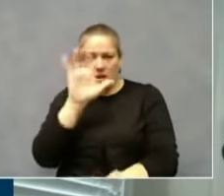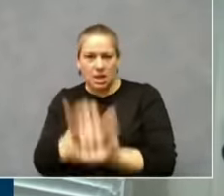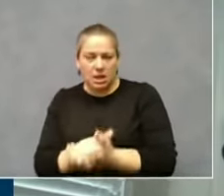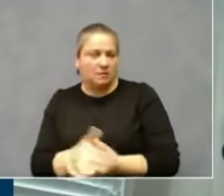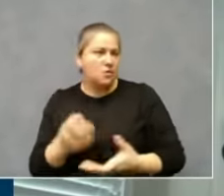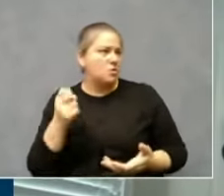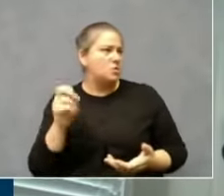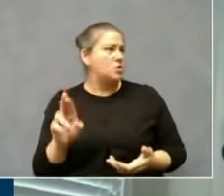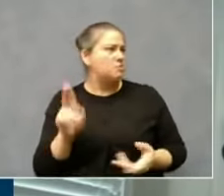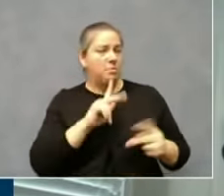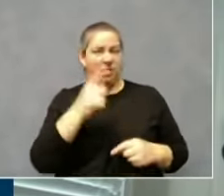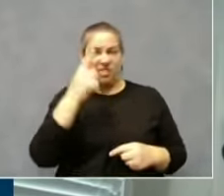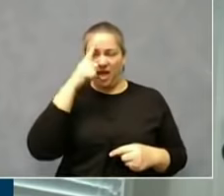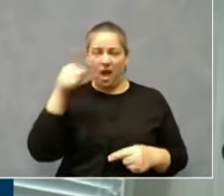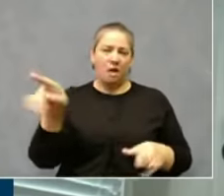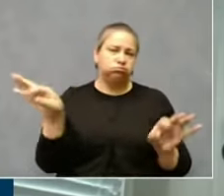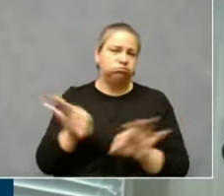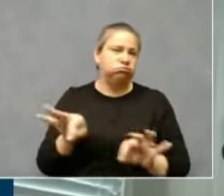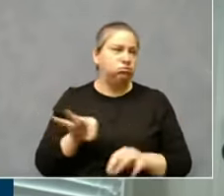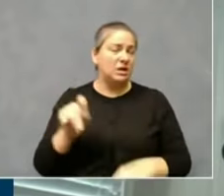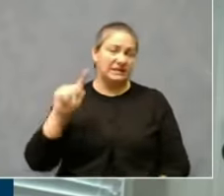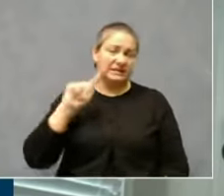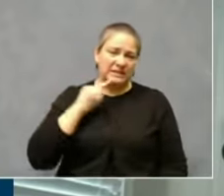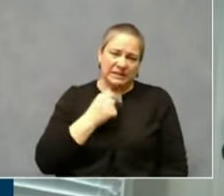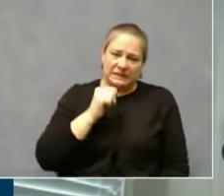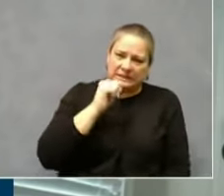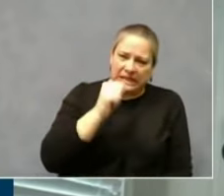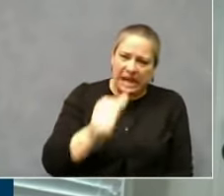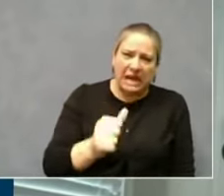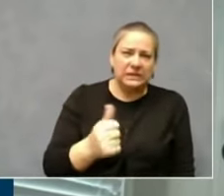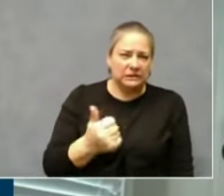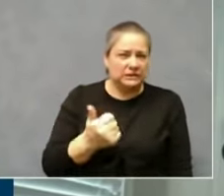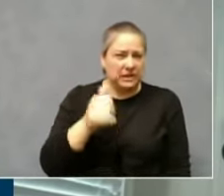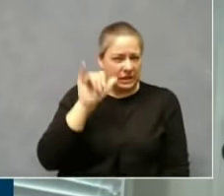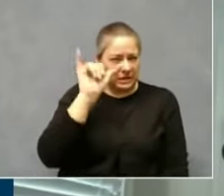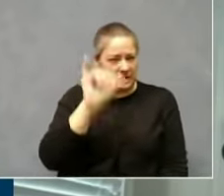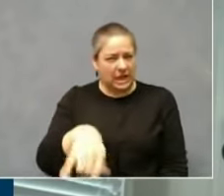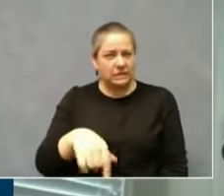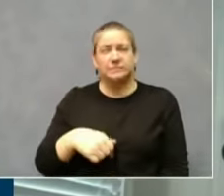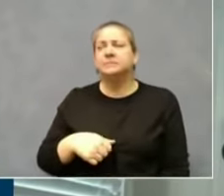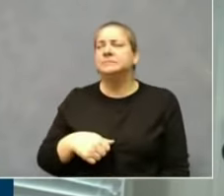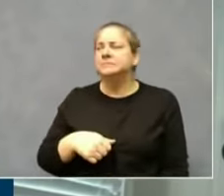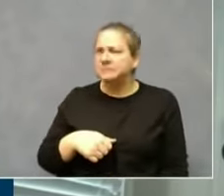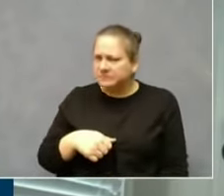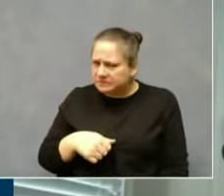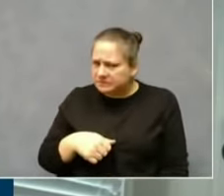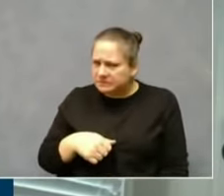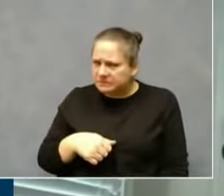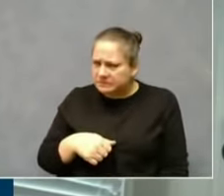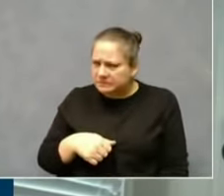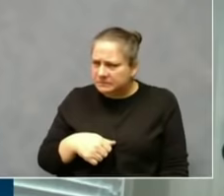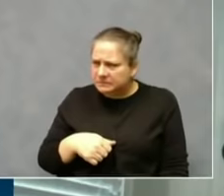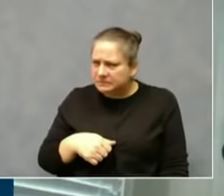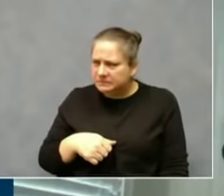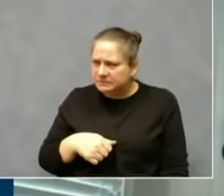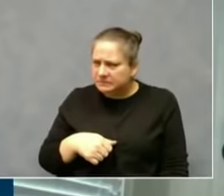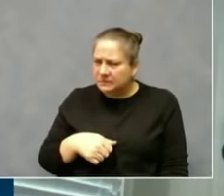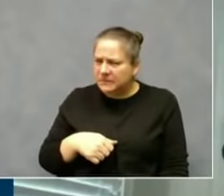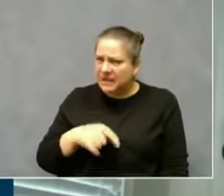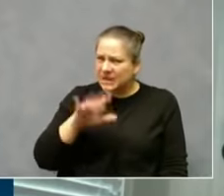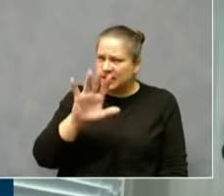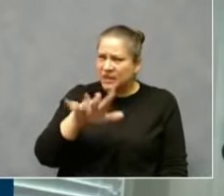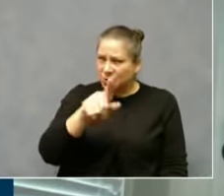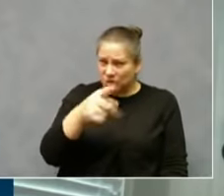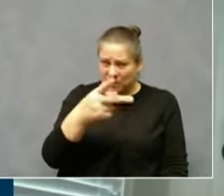the presentation of absolutely unthinkable things like setting up hospital beds in a garage and putting up